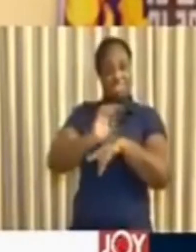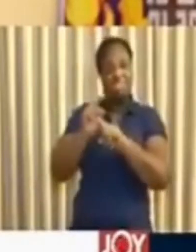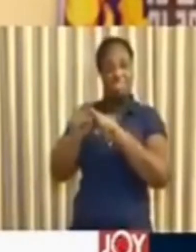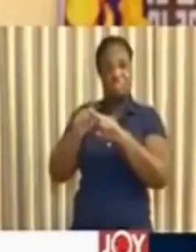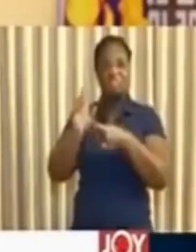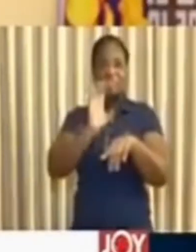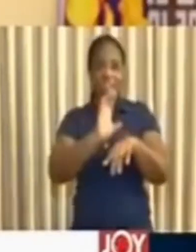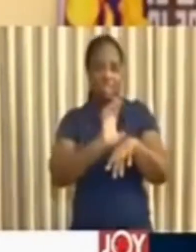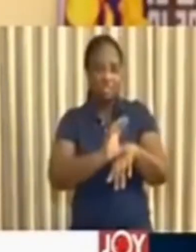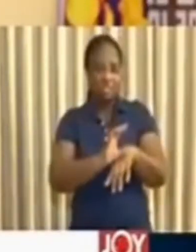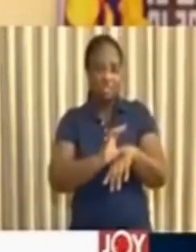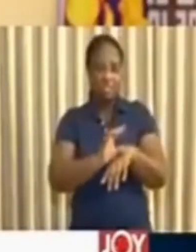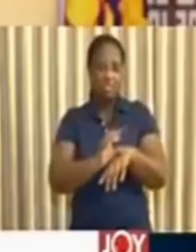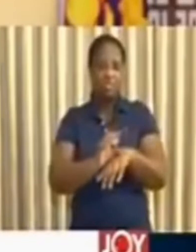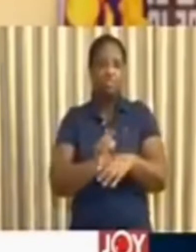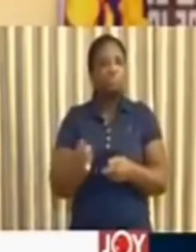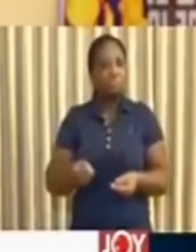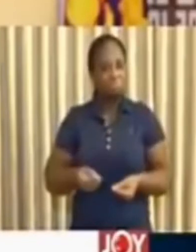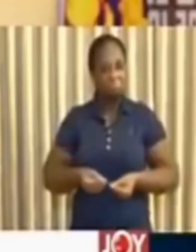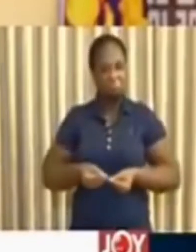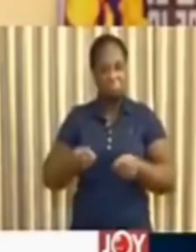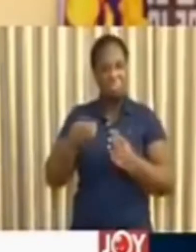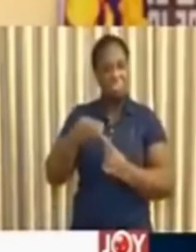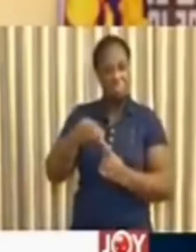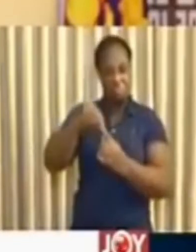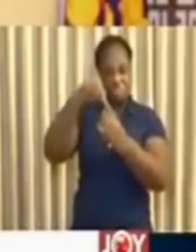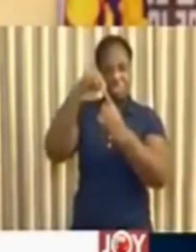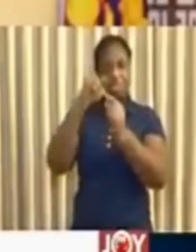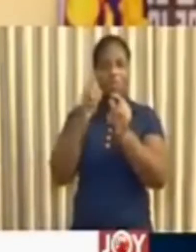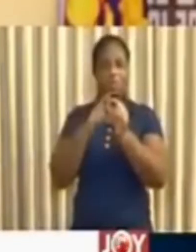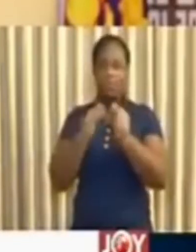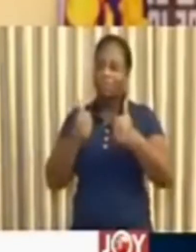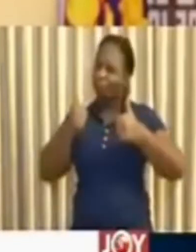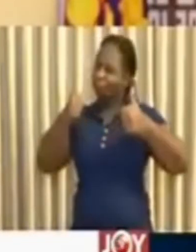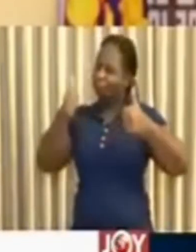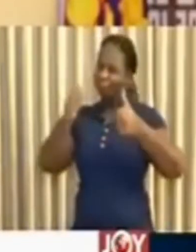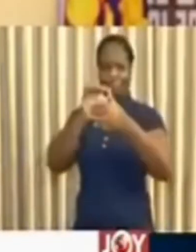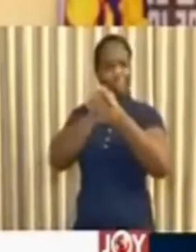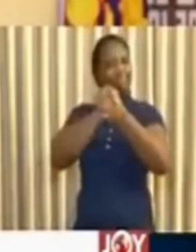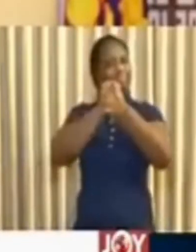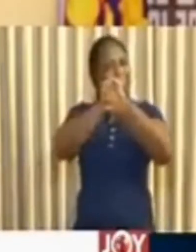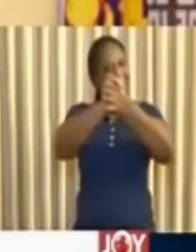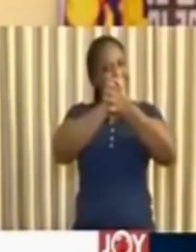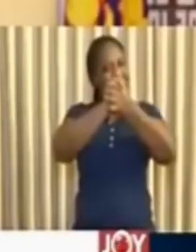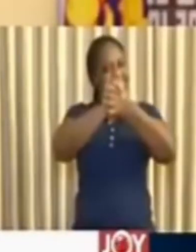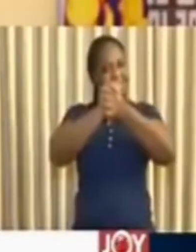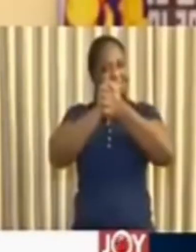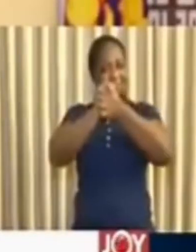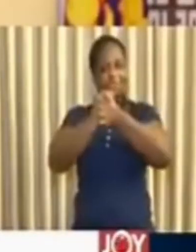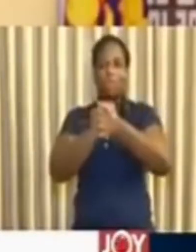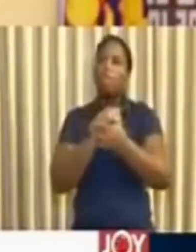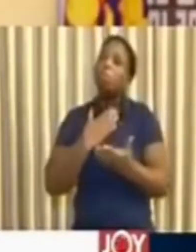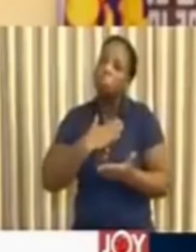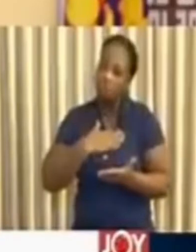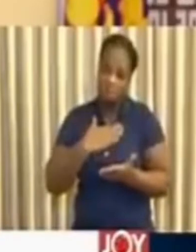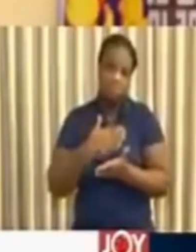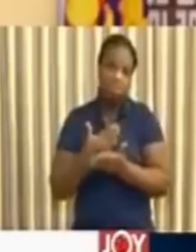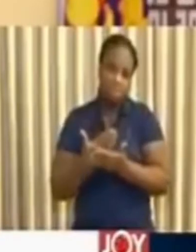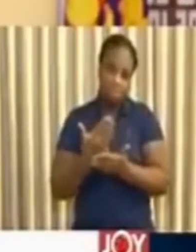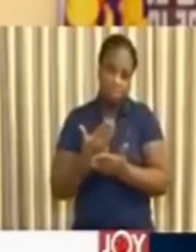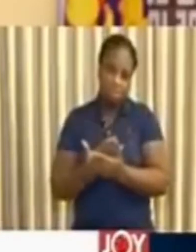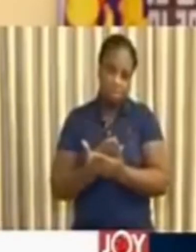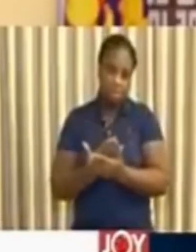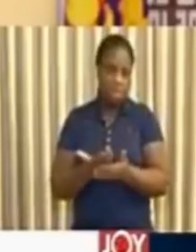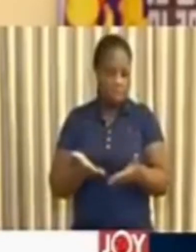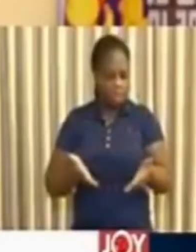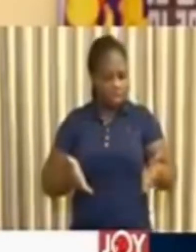to whom I am rendering a special word of gratitude. I appeal to you, let